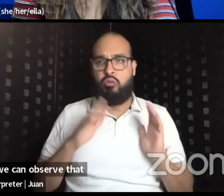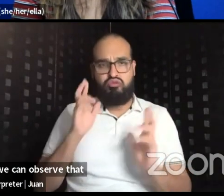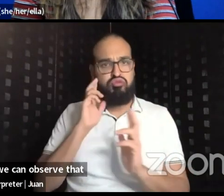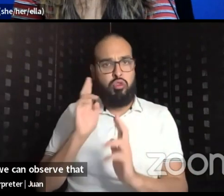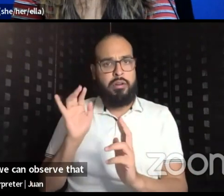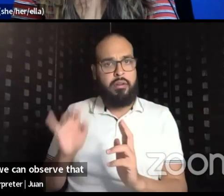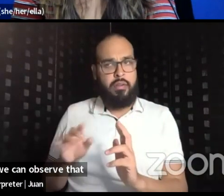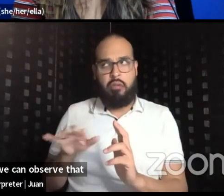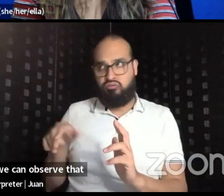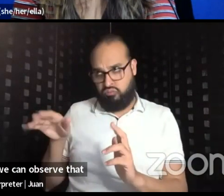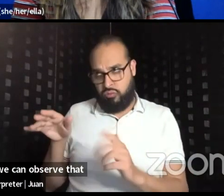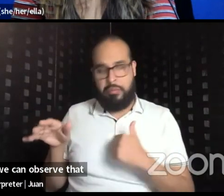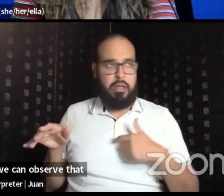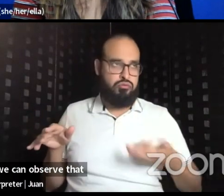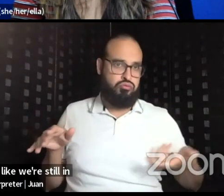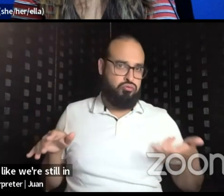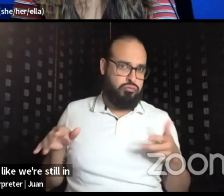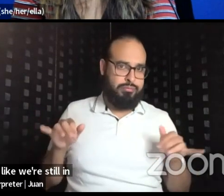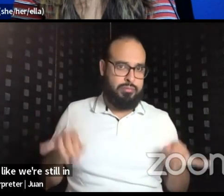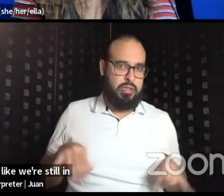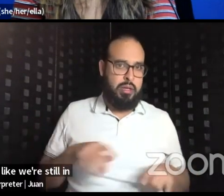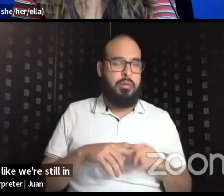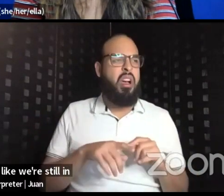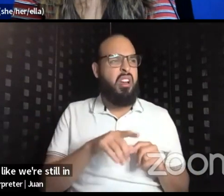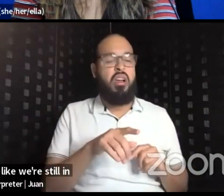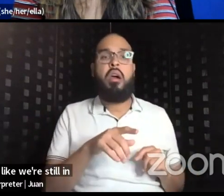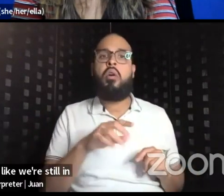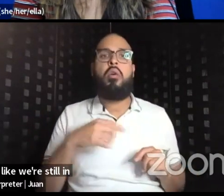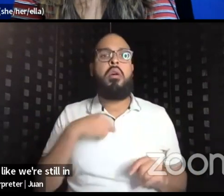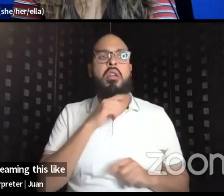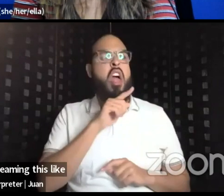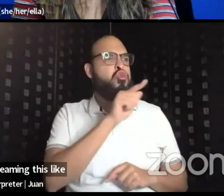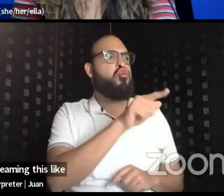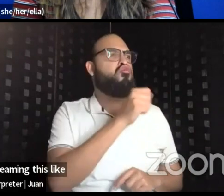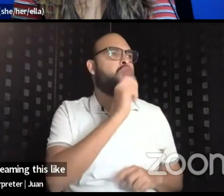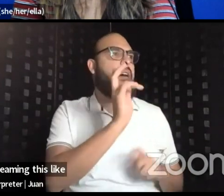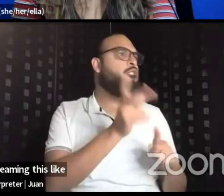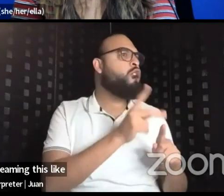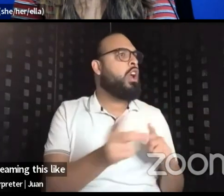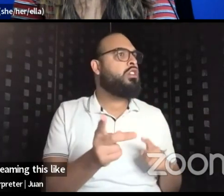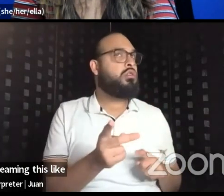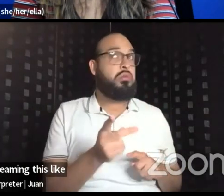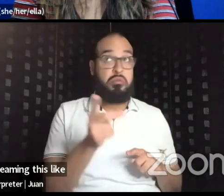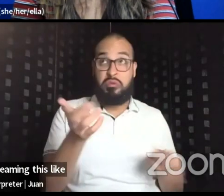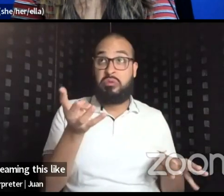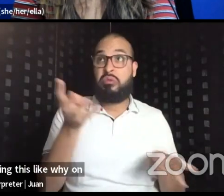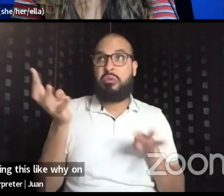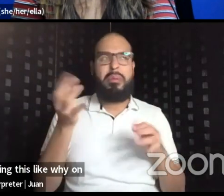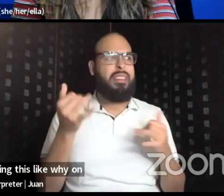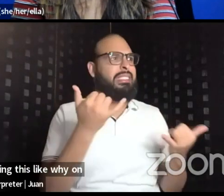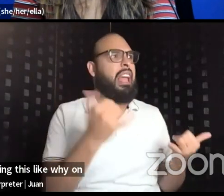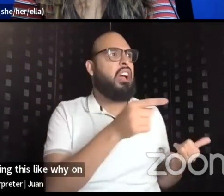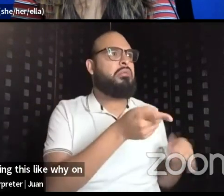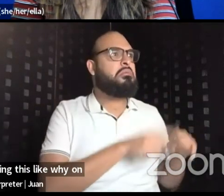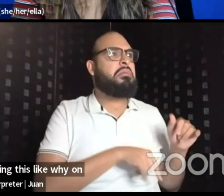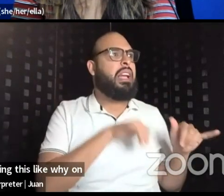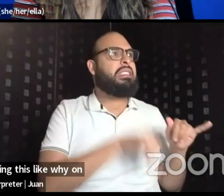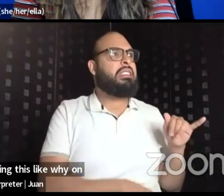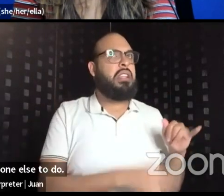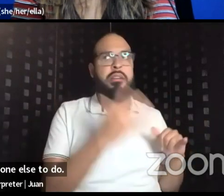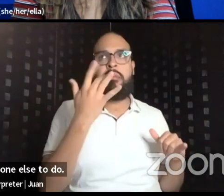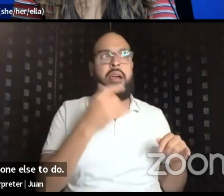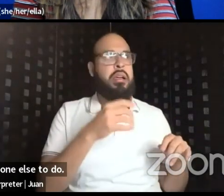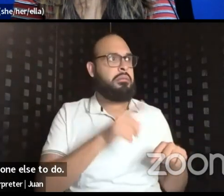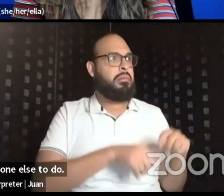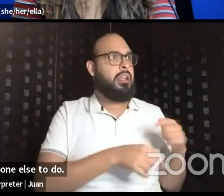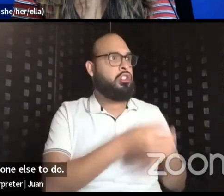And it's not this, like, we're so unprofessional. How dare you? We're streaming this. Like, why on earth wouldn't you get someone else to do? Cause, cause I'm a mom